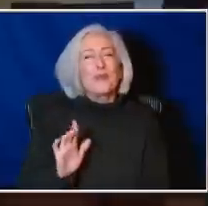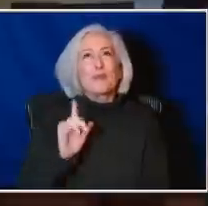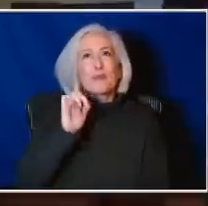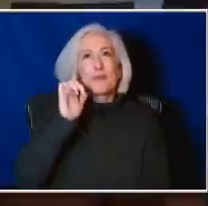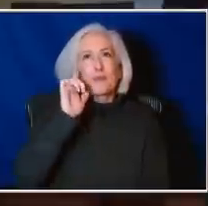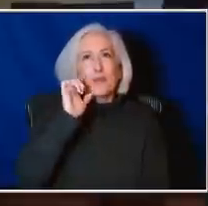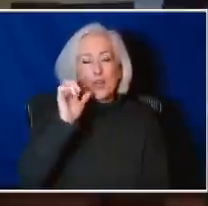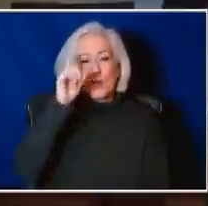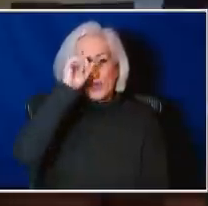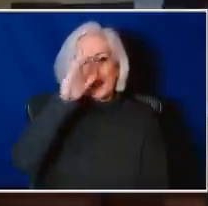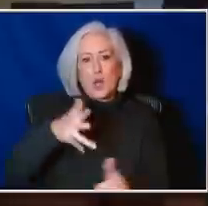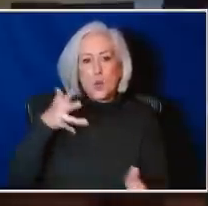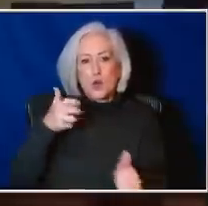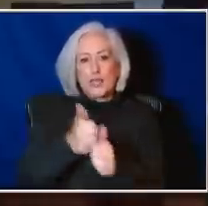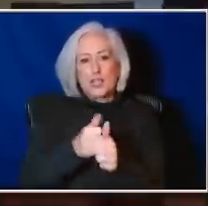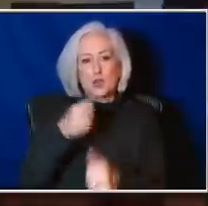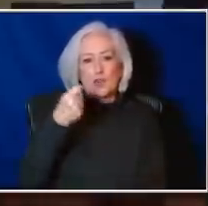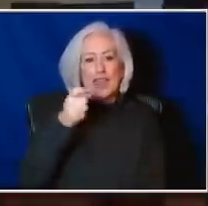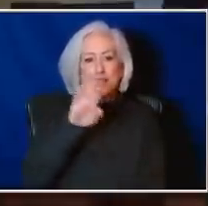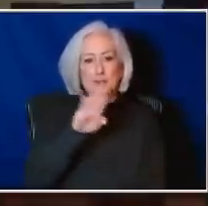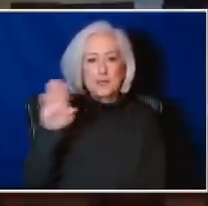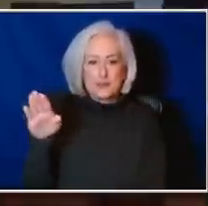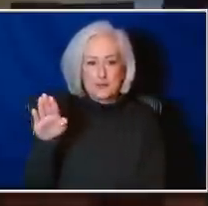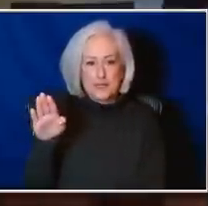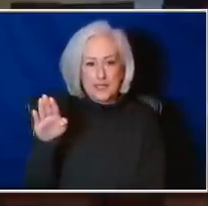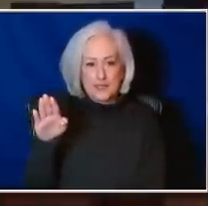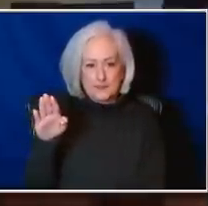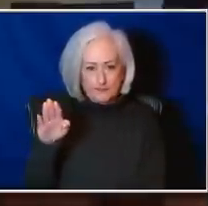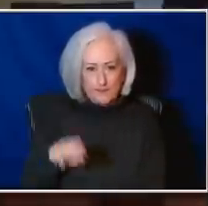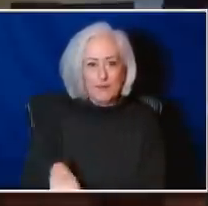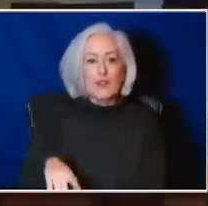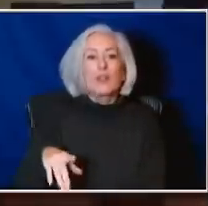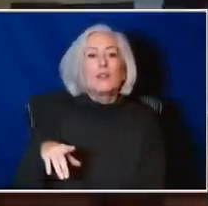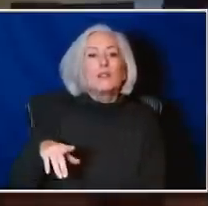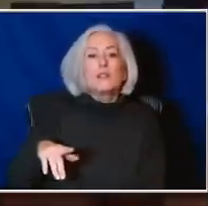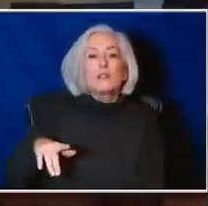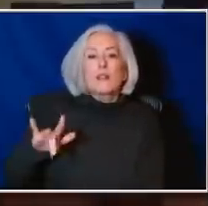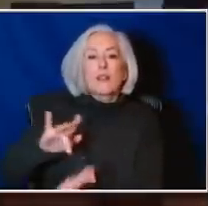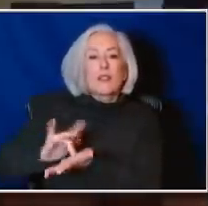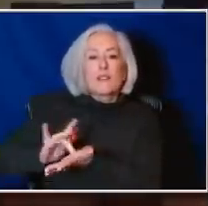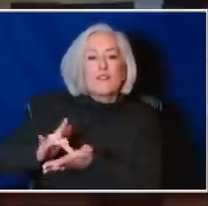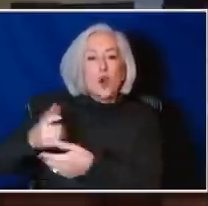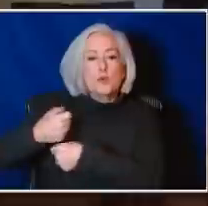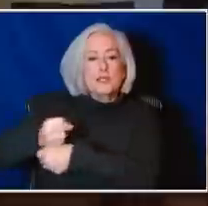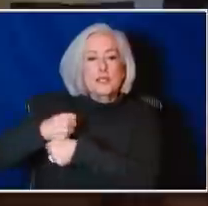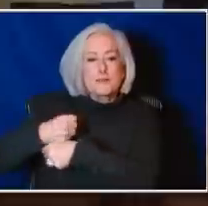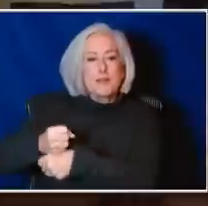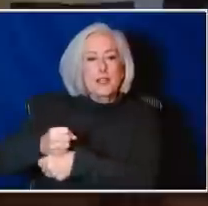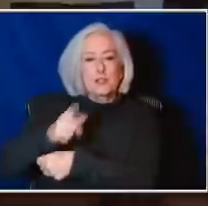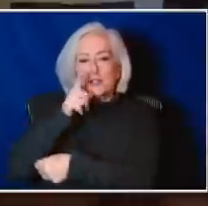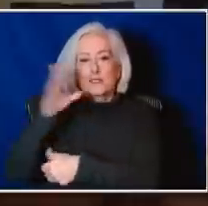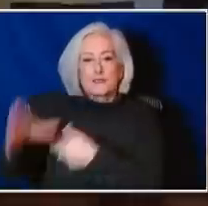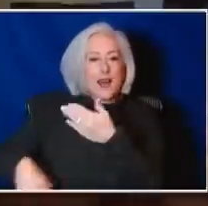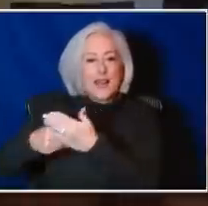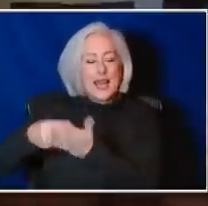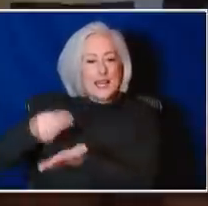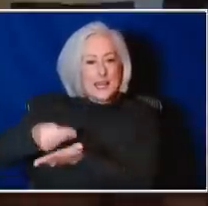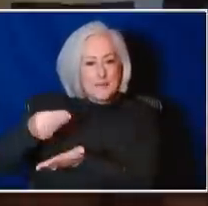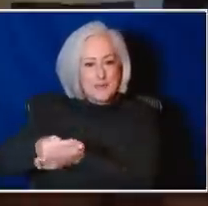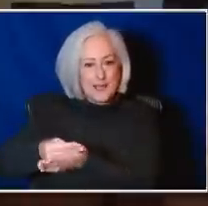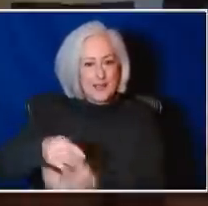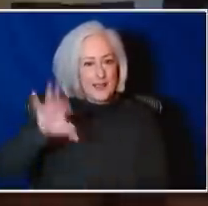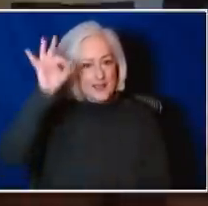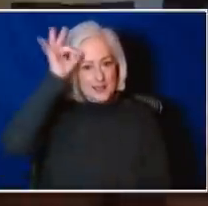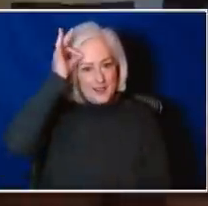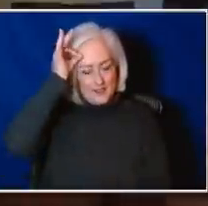up with XBB. The big pharma is not putting any additional money. The federal government's not putting additional money into